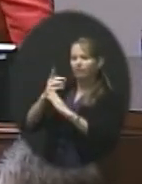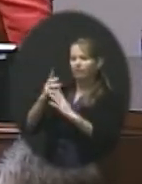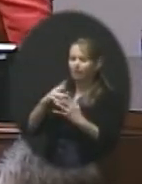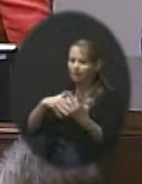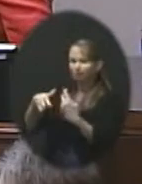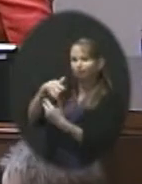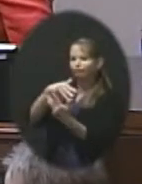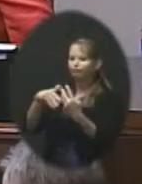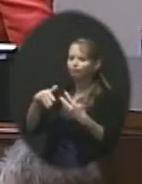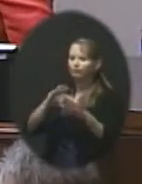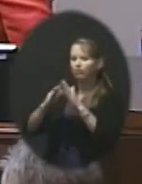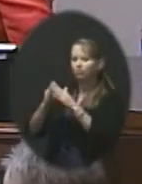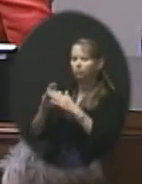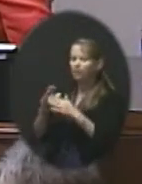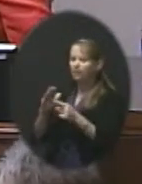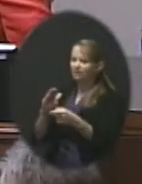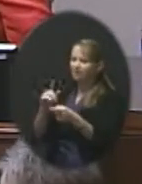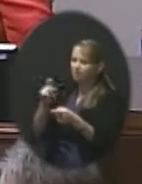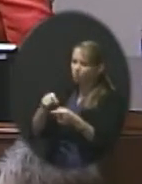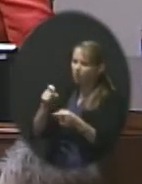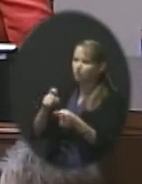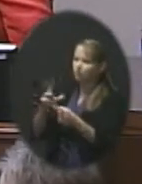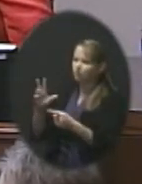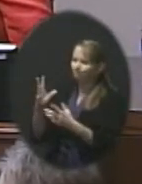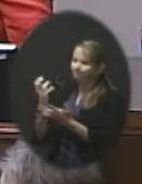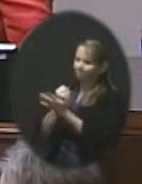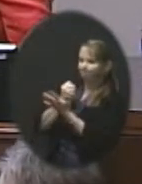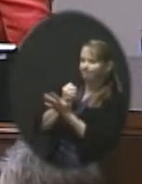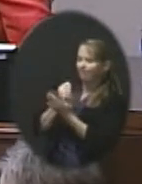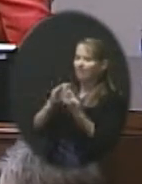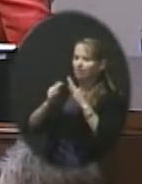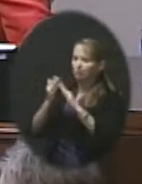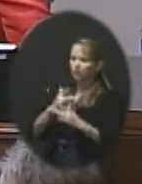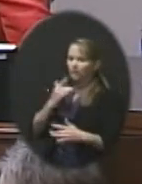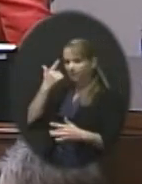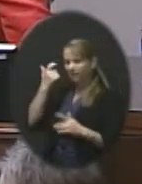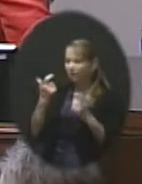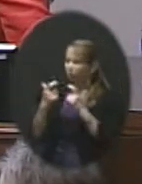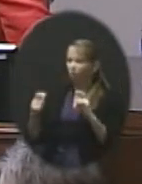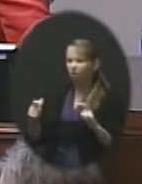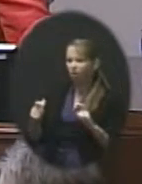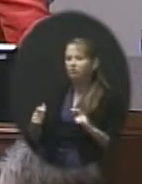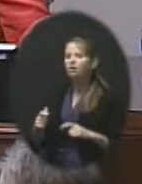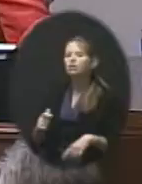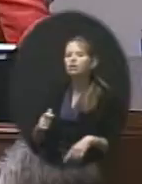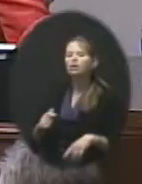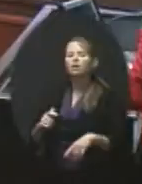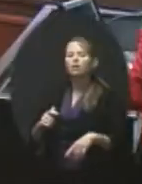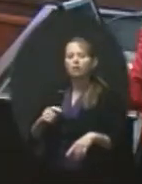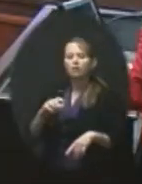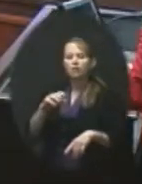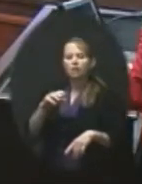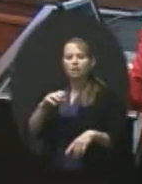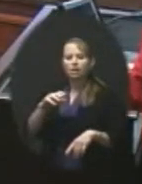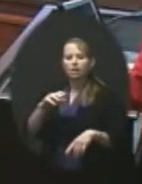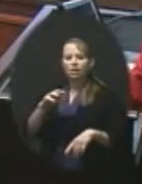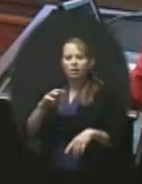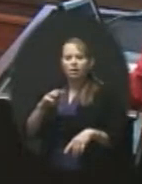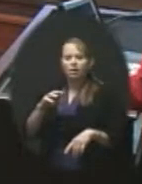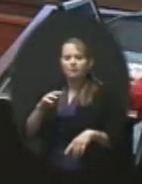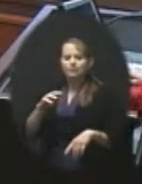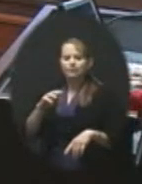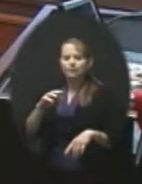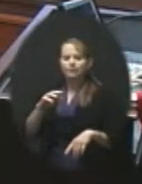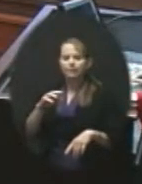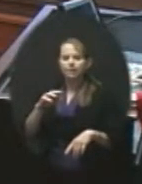get back some of that community feel because they'd gotten so large. Well, I know that when my kids were in school, the part of the time the wet spaces